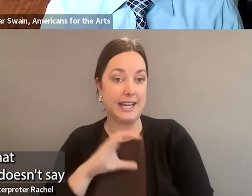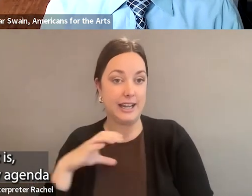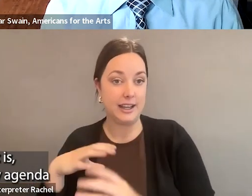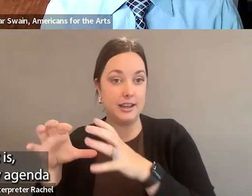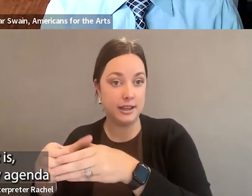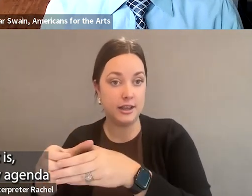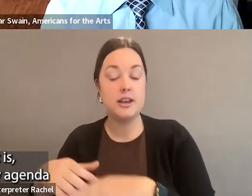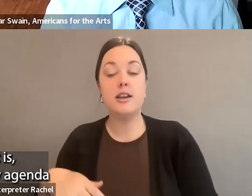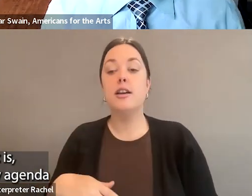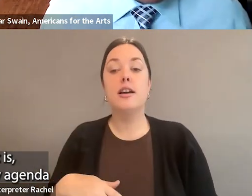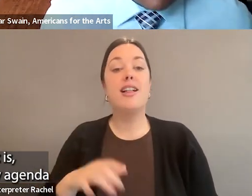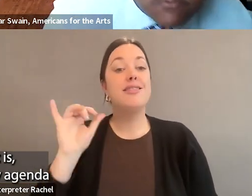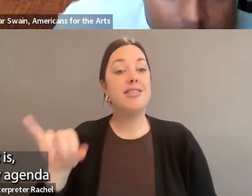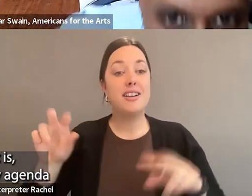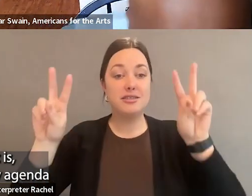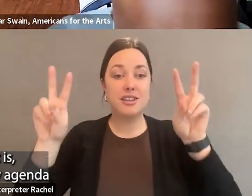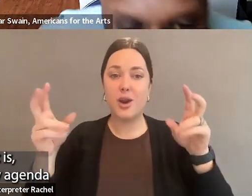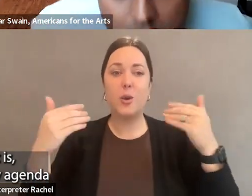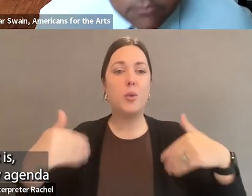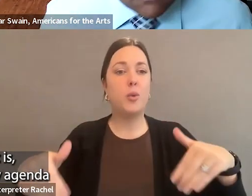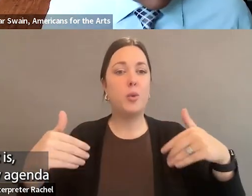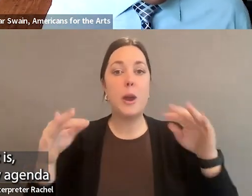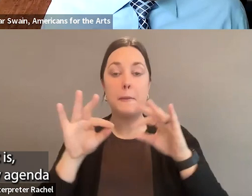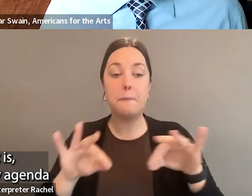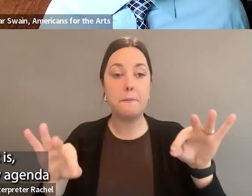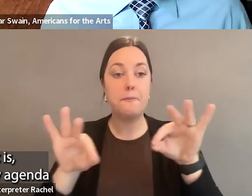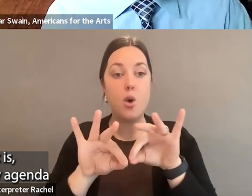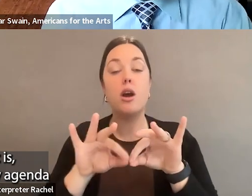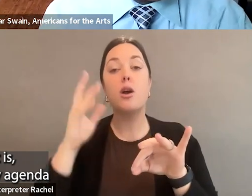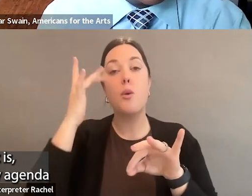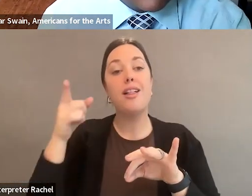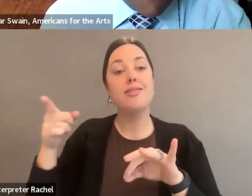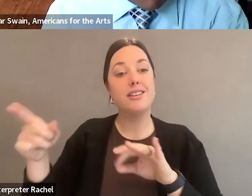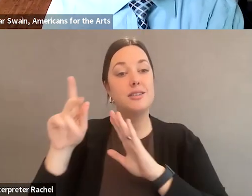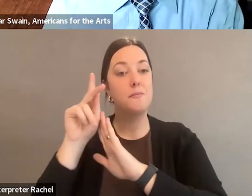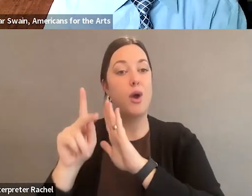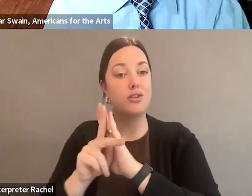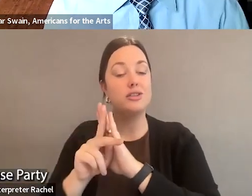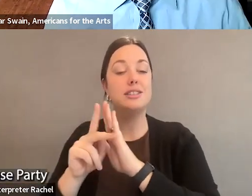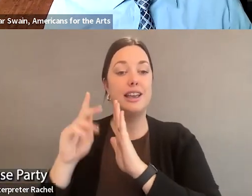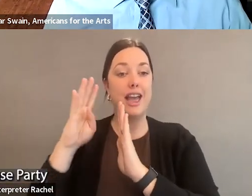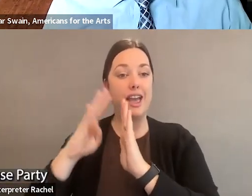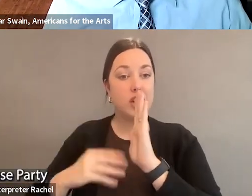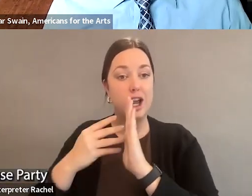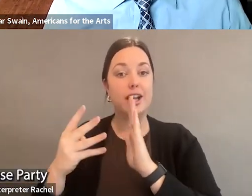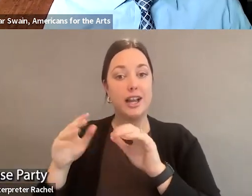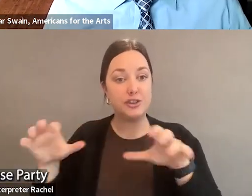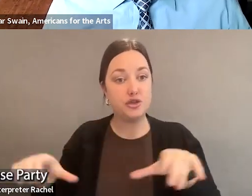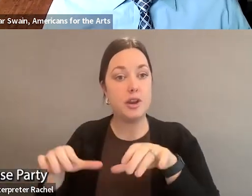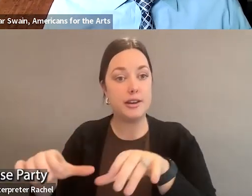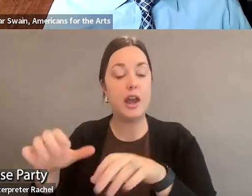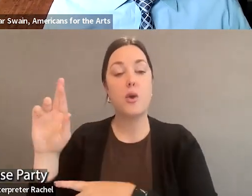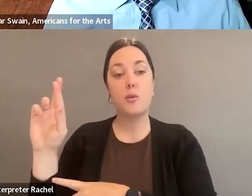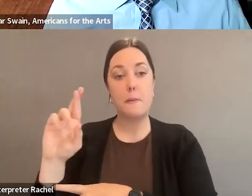doesn't say is how important it is, because this is the policy agenda that the Republican